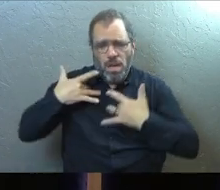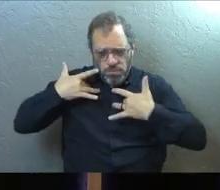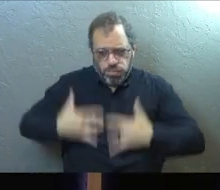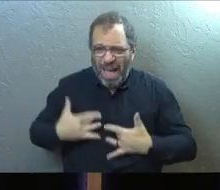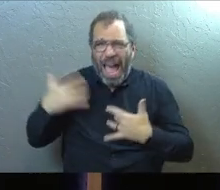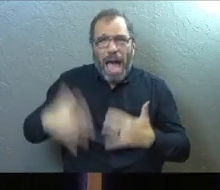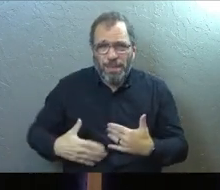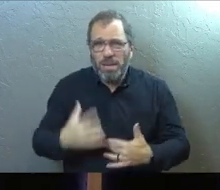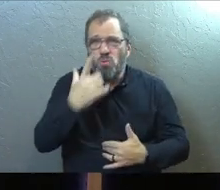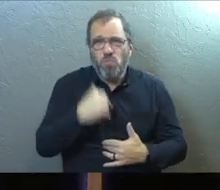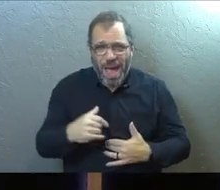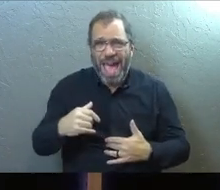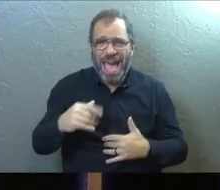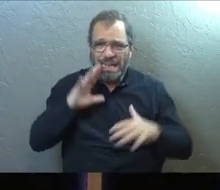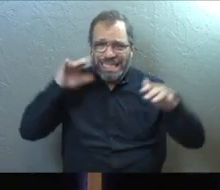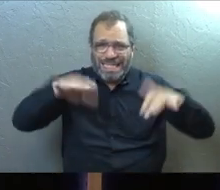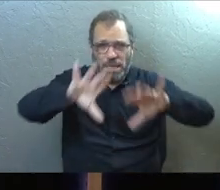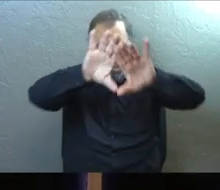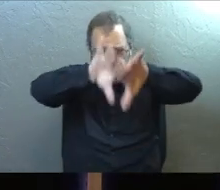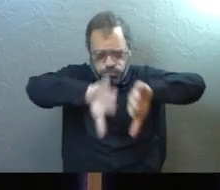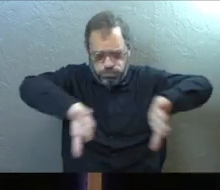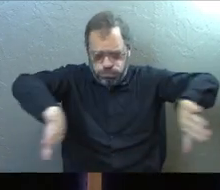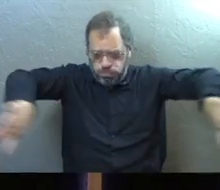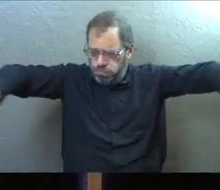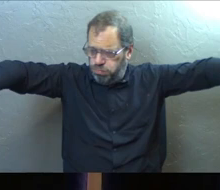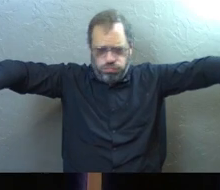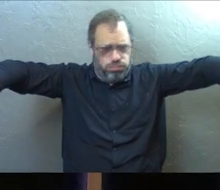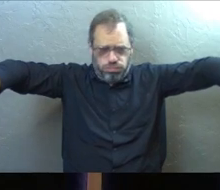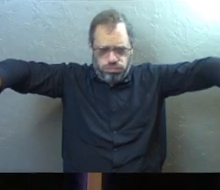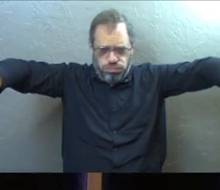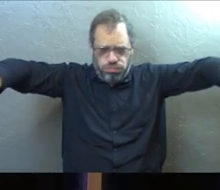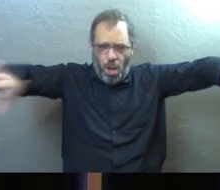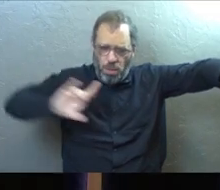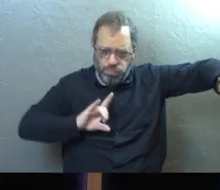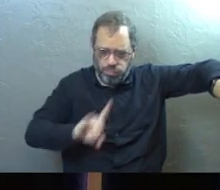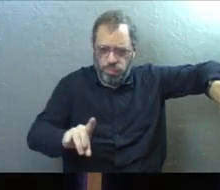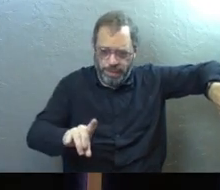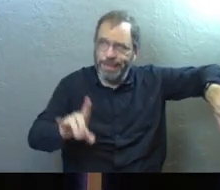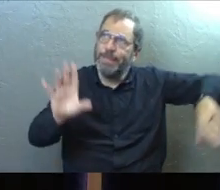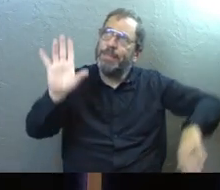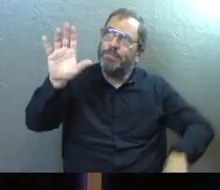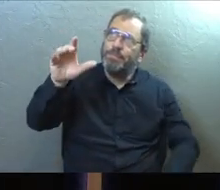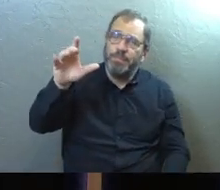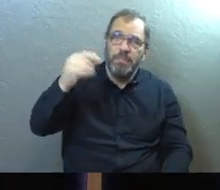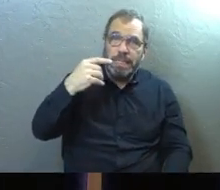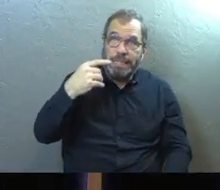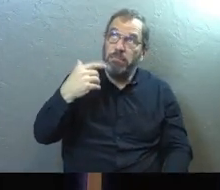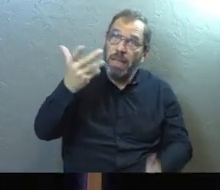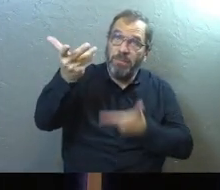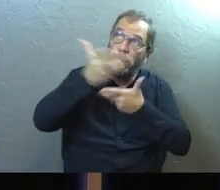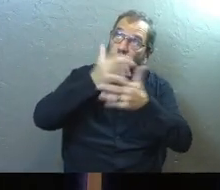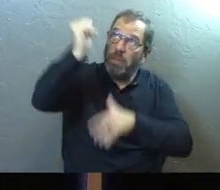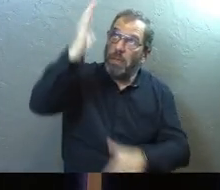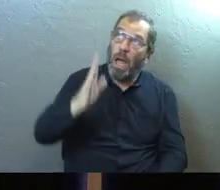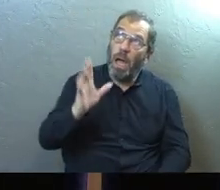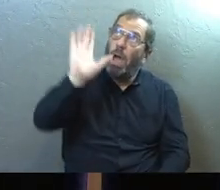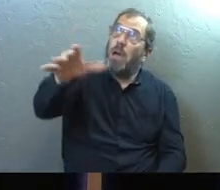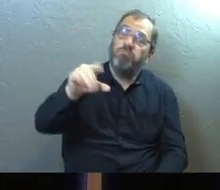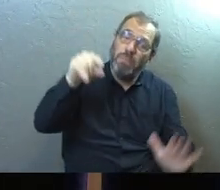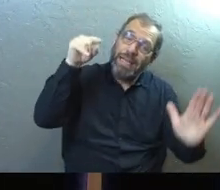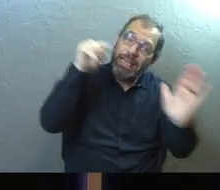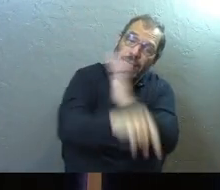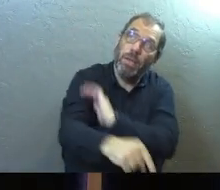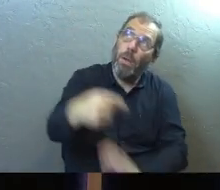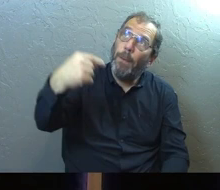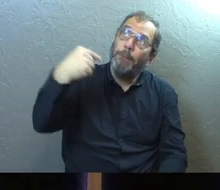who parted the red sea, by the way, he tells God that he would like God to